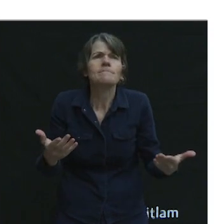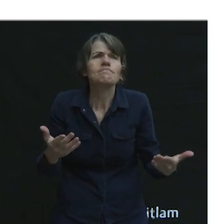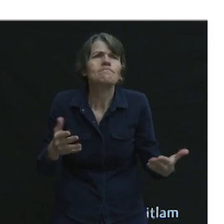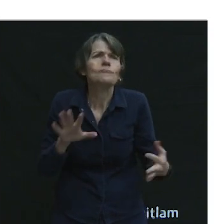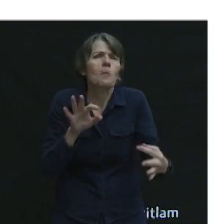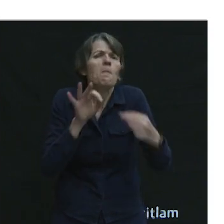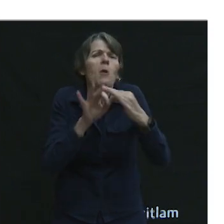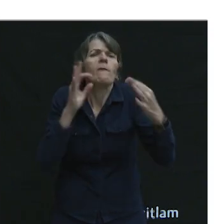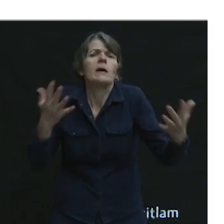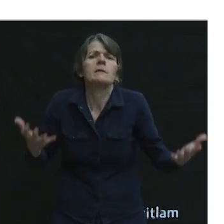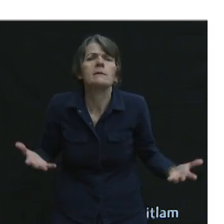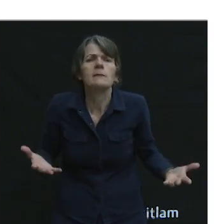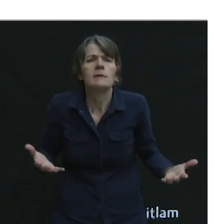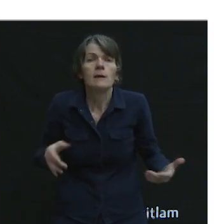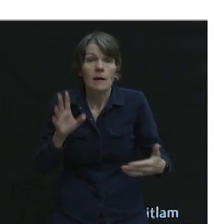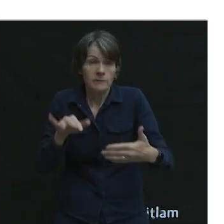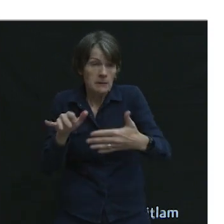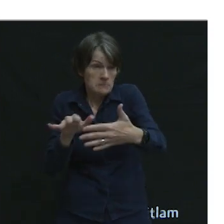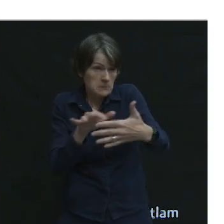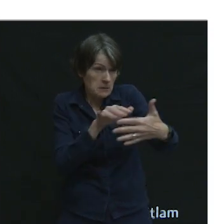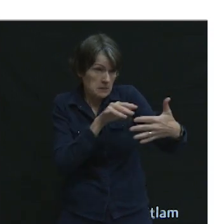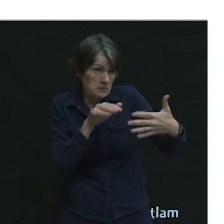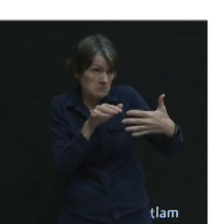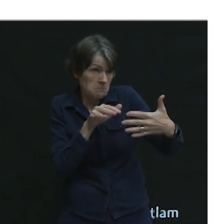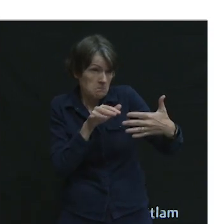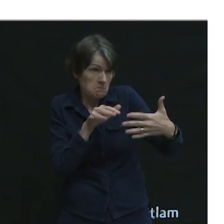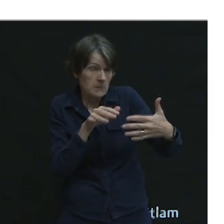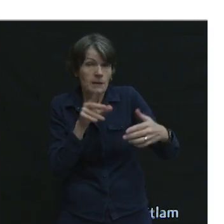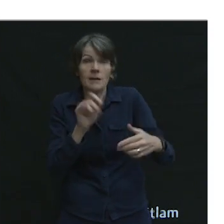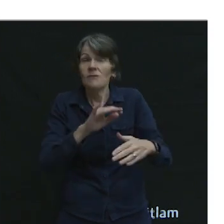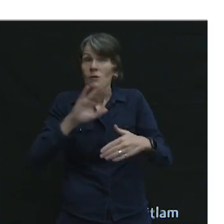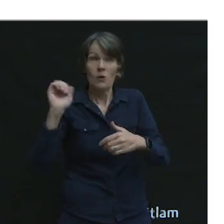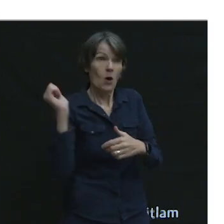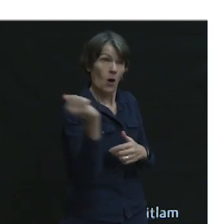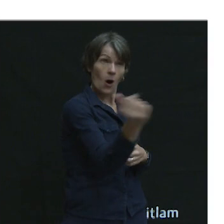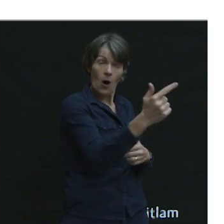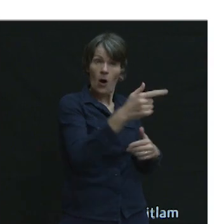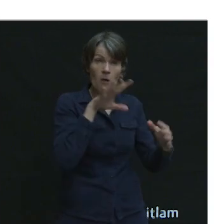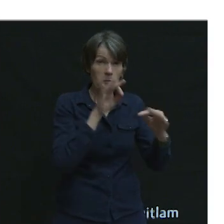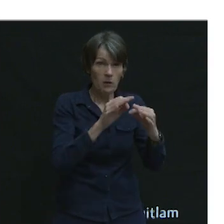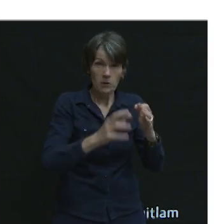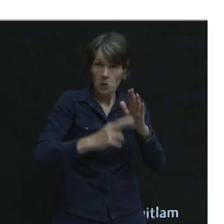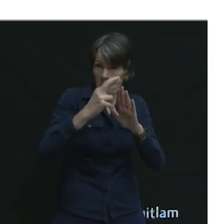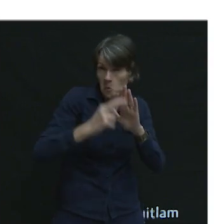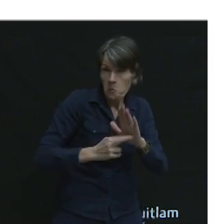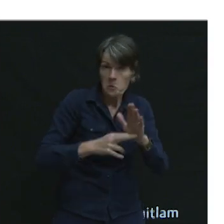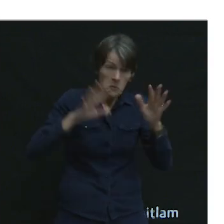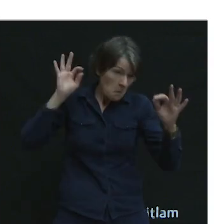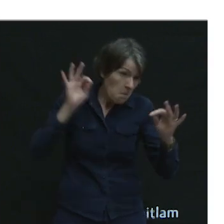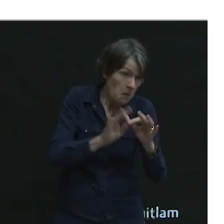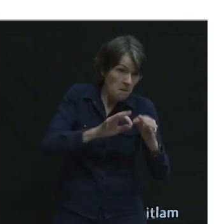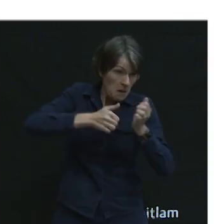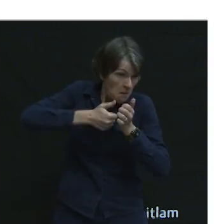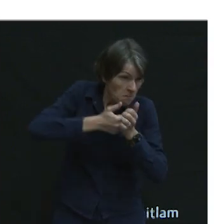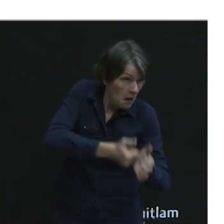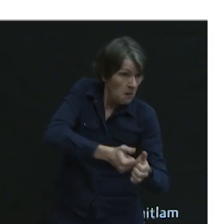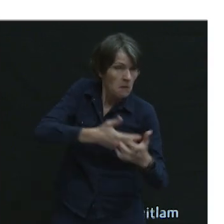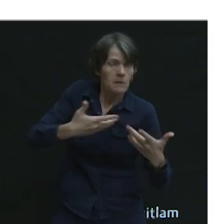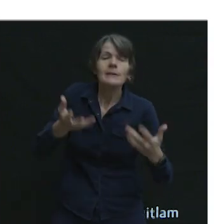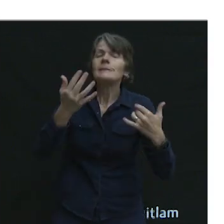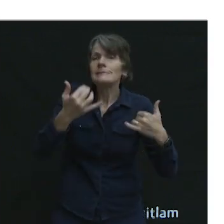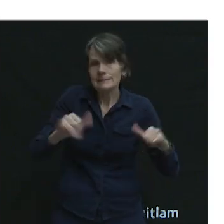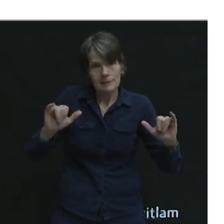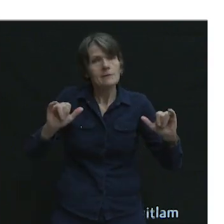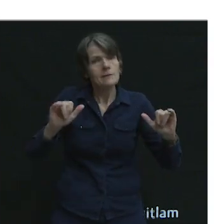robot forum or something? And it found actually that even if we were all perfect and followed the rules explicitly as they were written, we would still